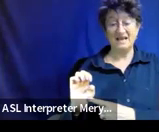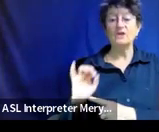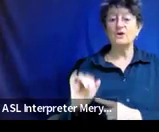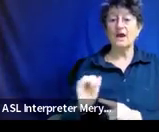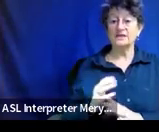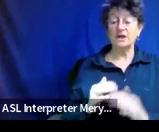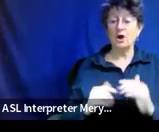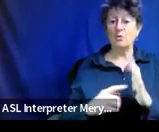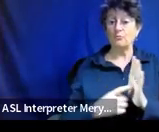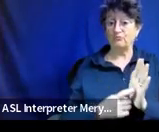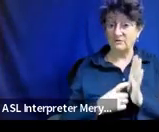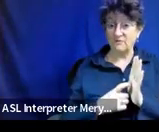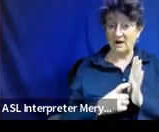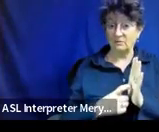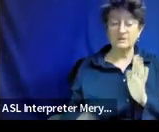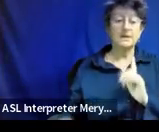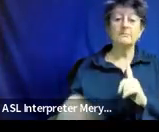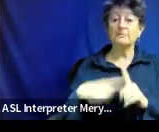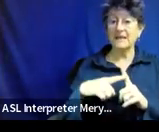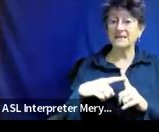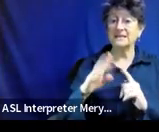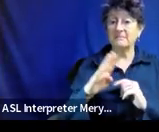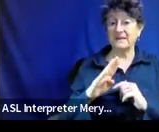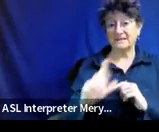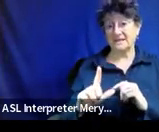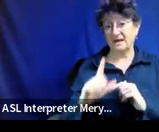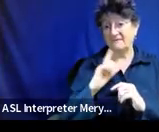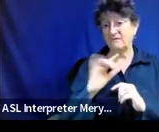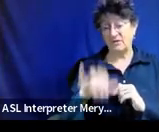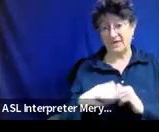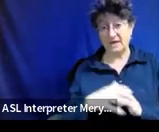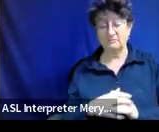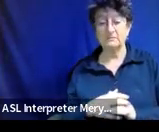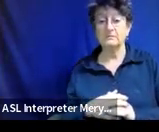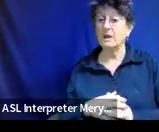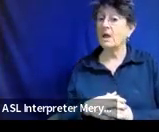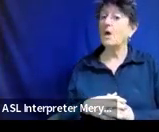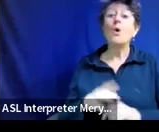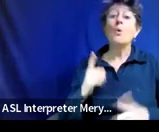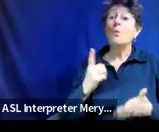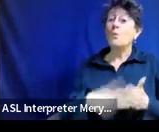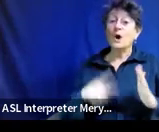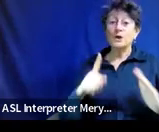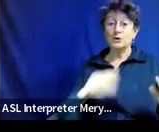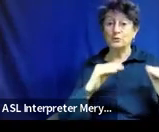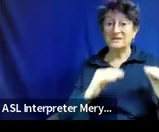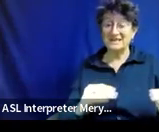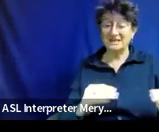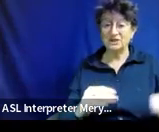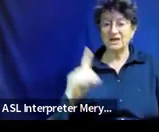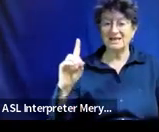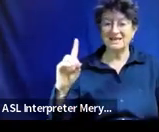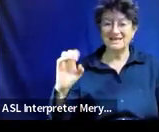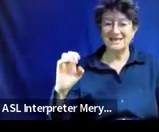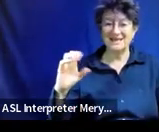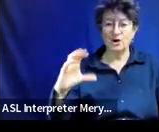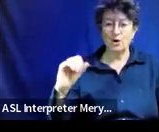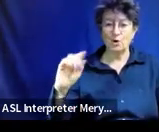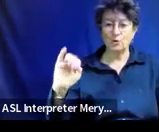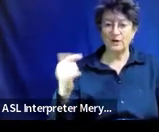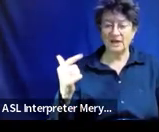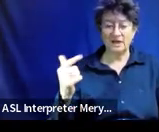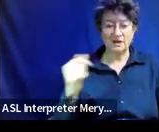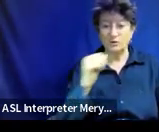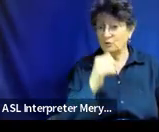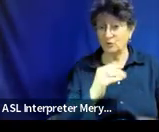for that thing. Um, but what you're teaching is decoding. You're not teaching reading at grade